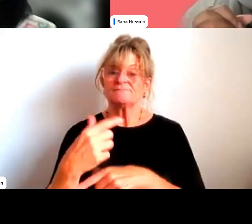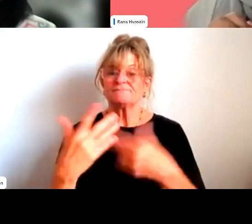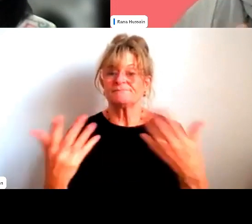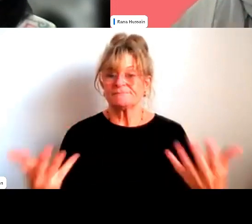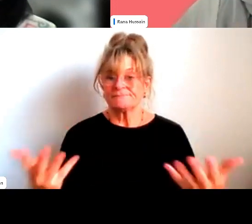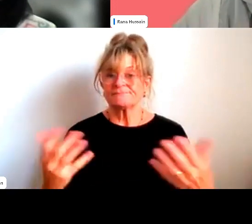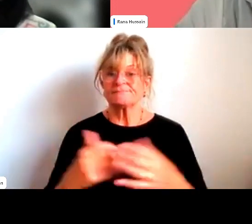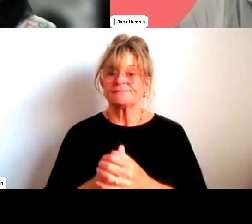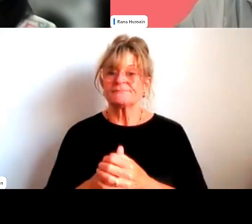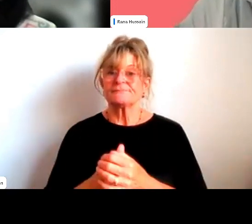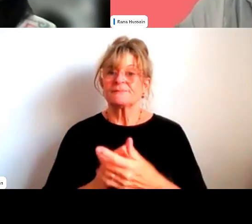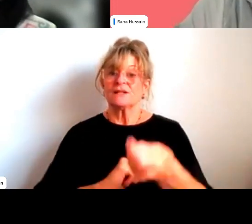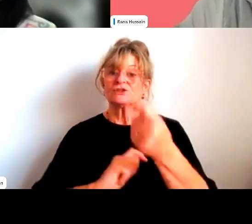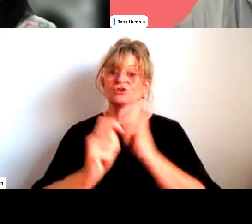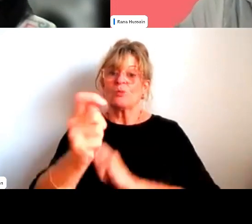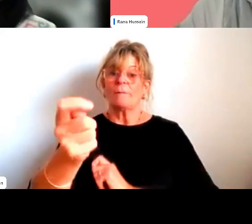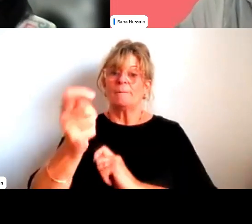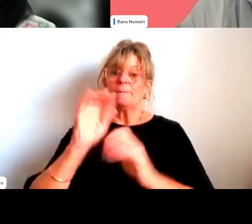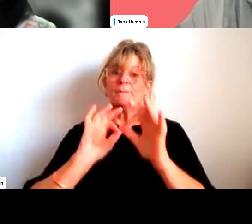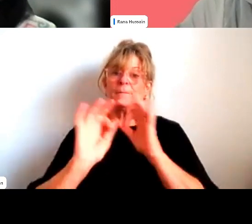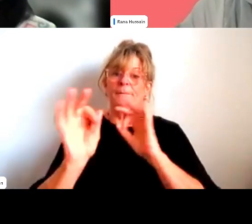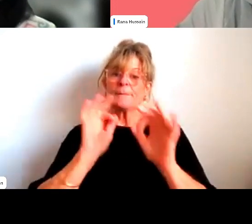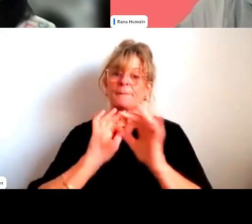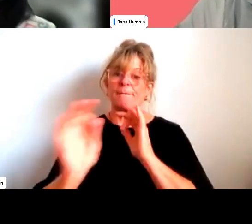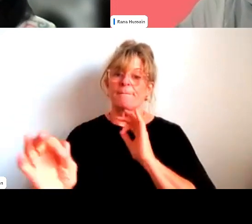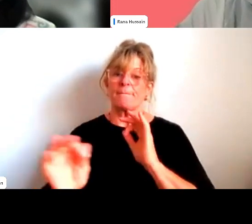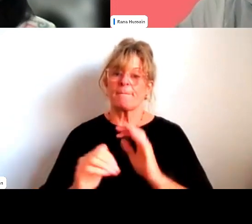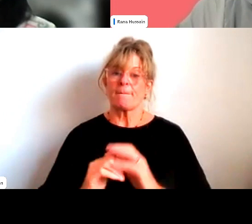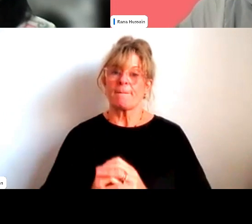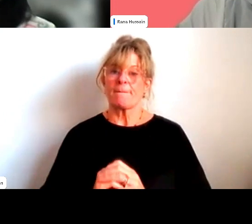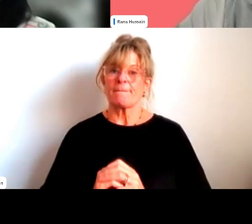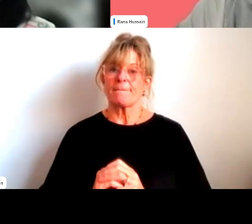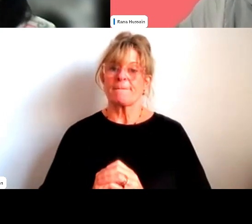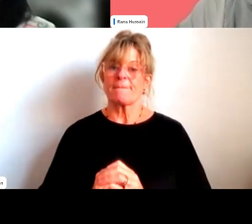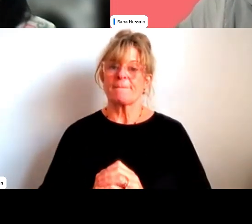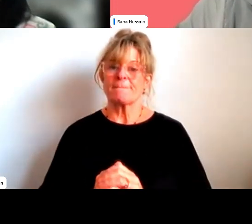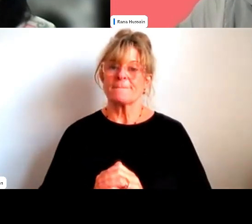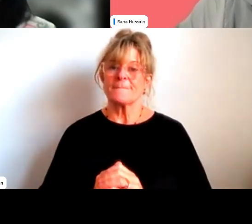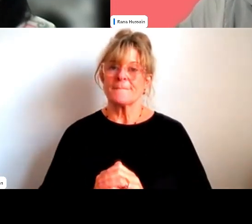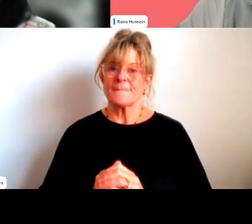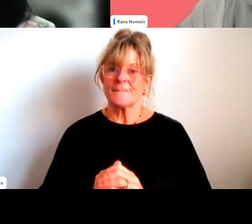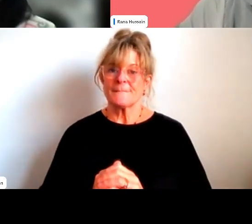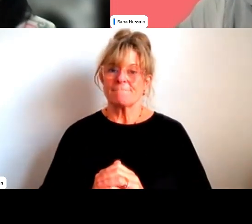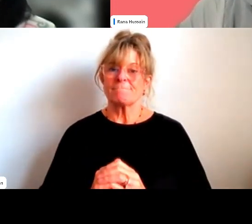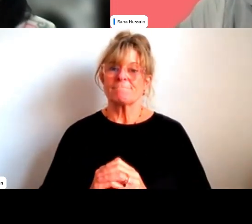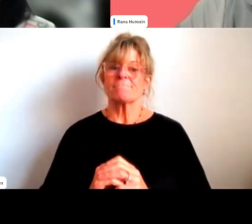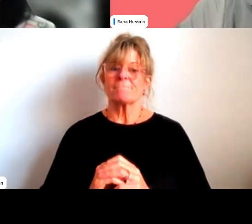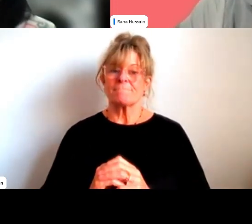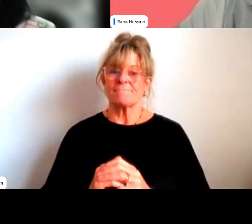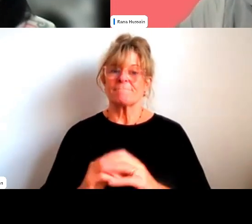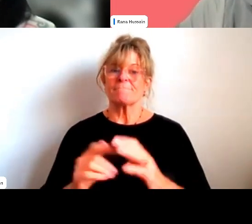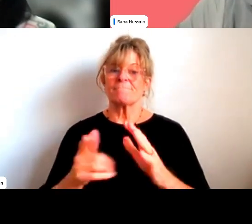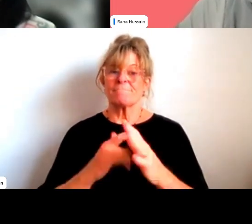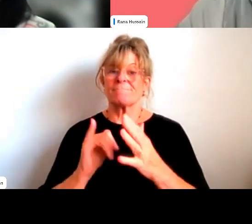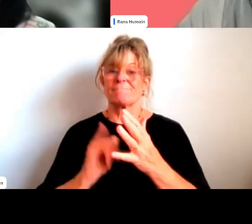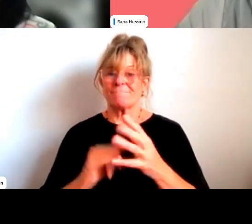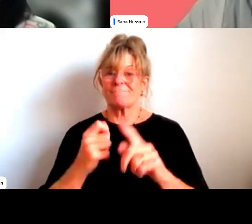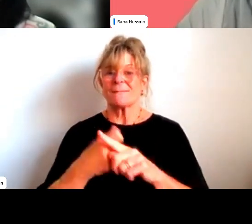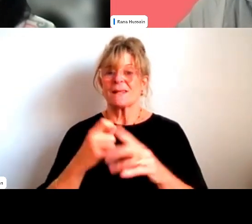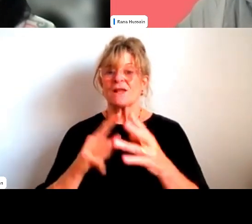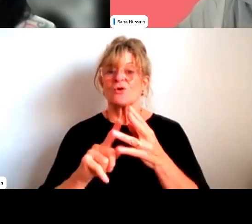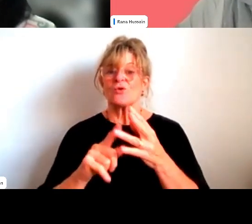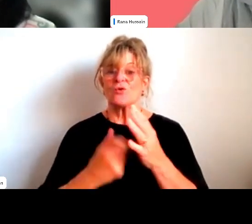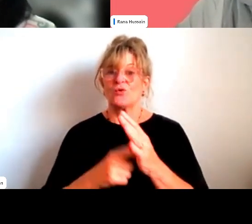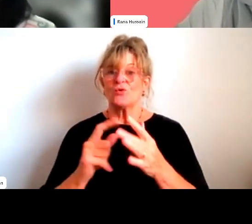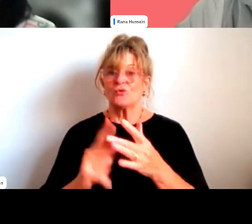Oh, yeah. And just to acknowledge too, like as a, um, fair-skinned Koori, I often refer to myself as an undercover Koori because of